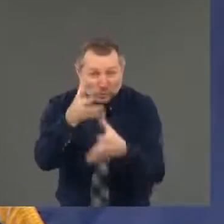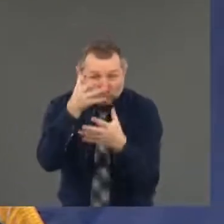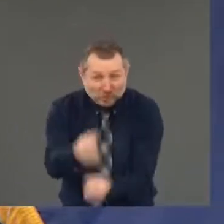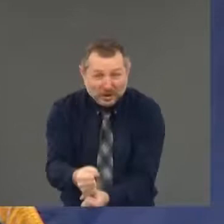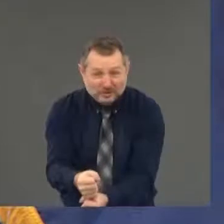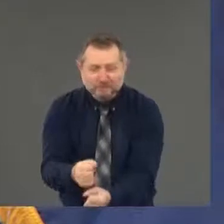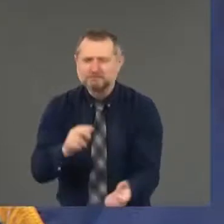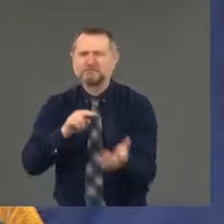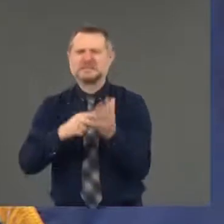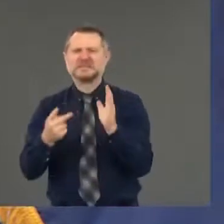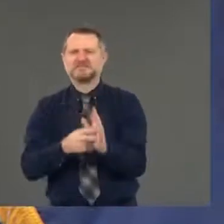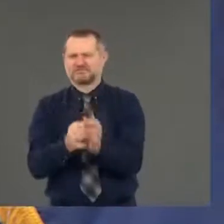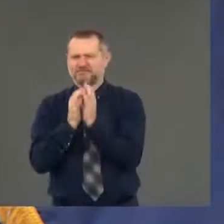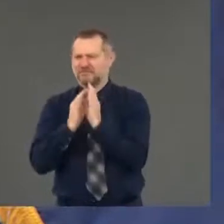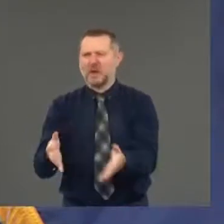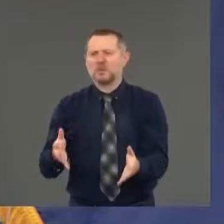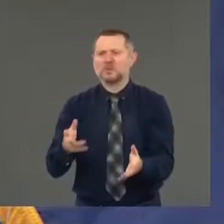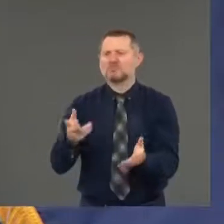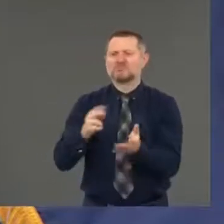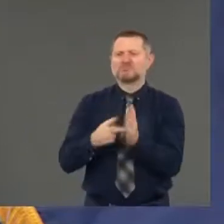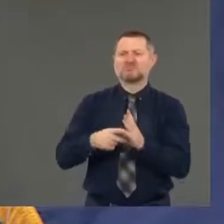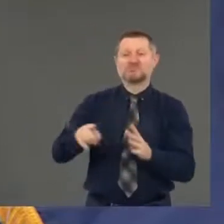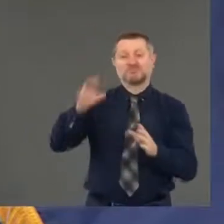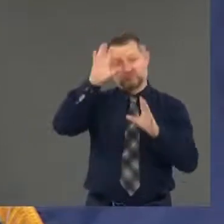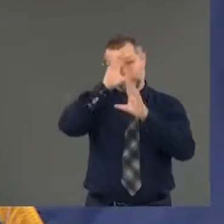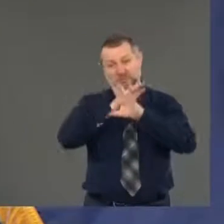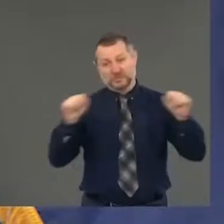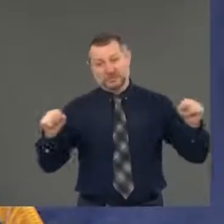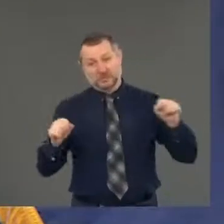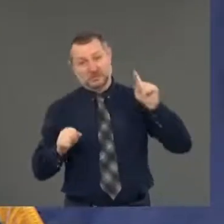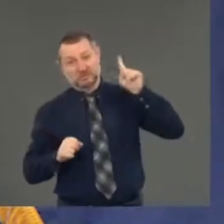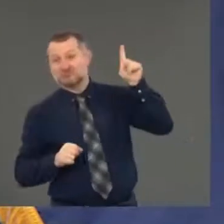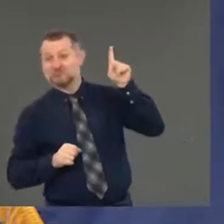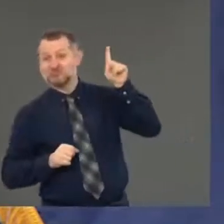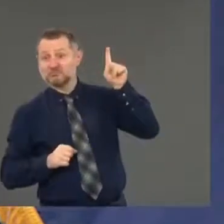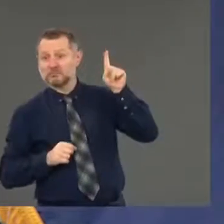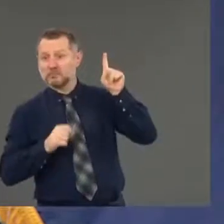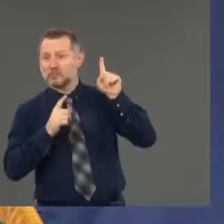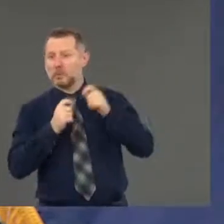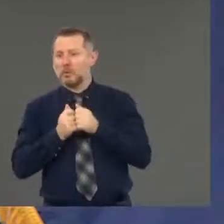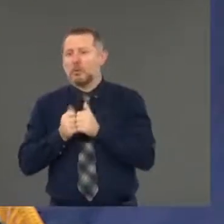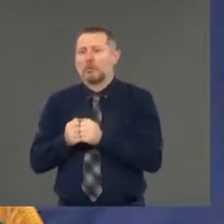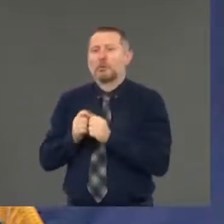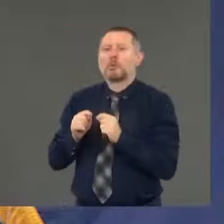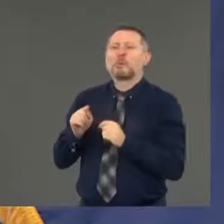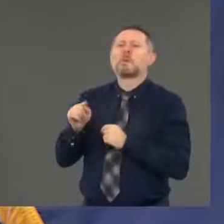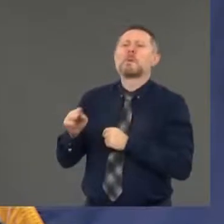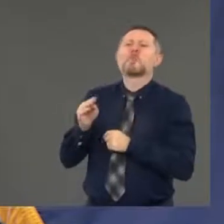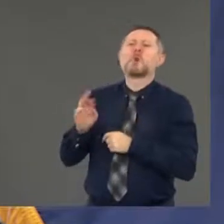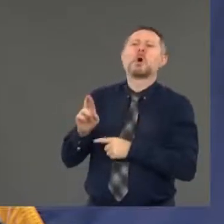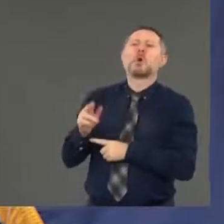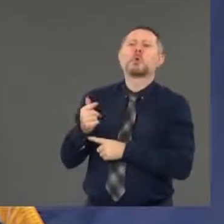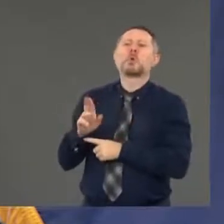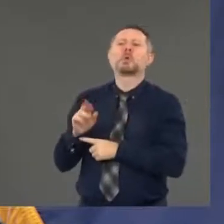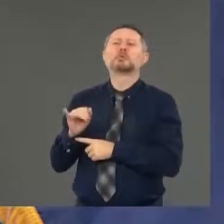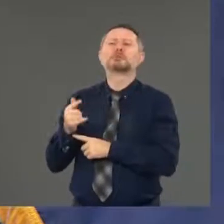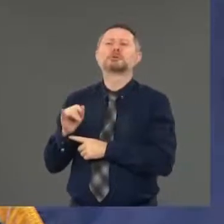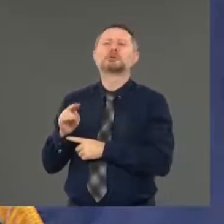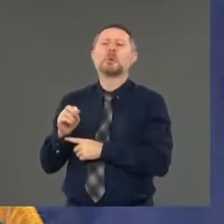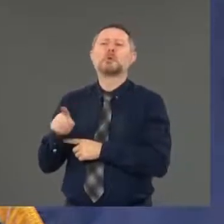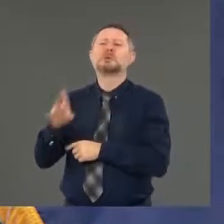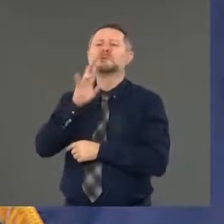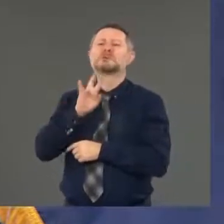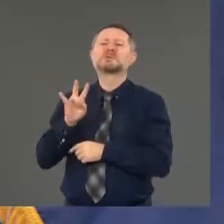The president on the other side, dismissing Mr. Gugino as maybe an antifa.